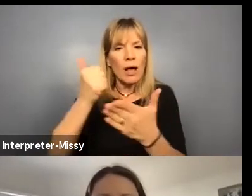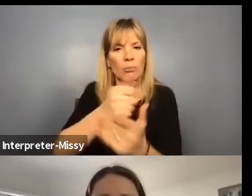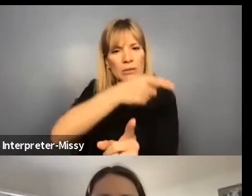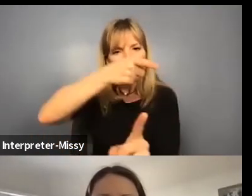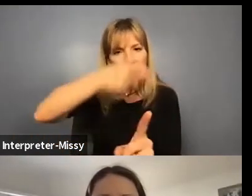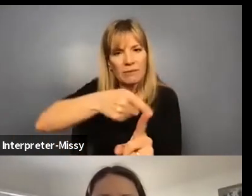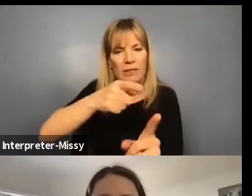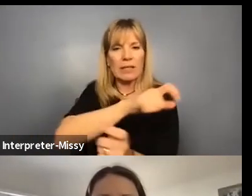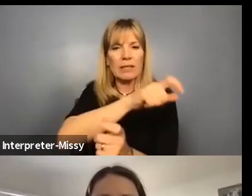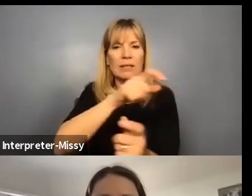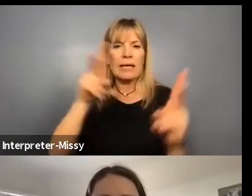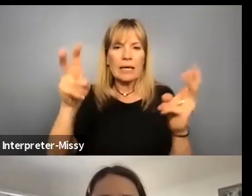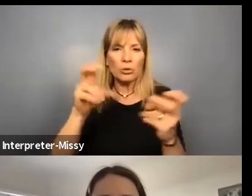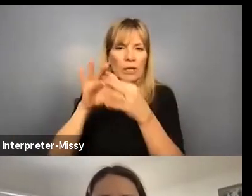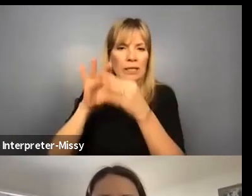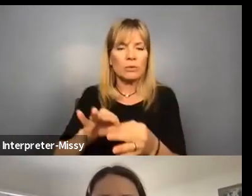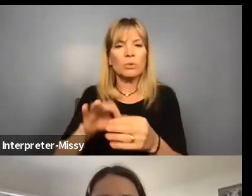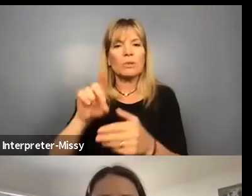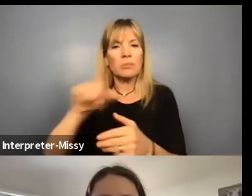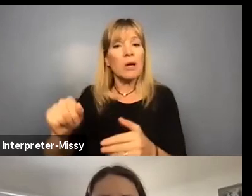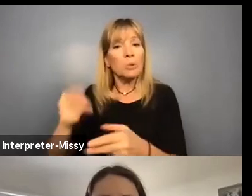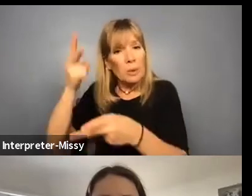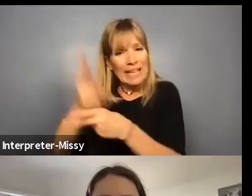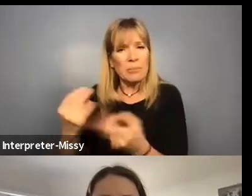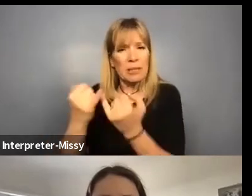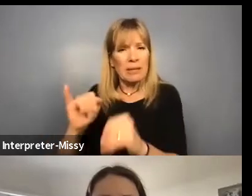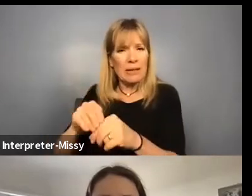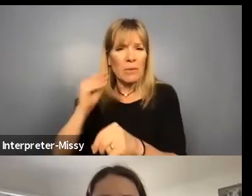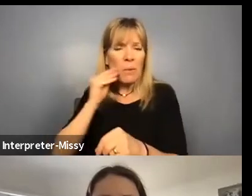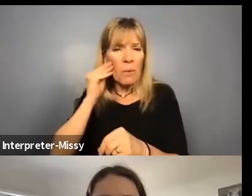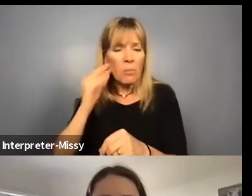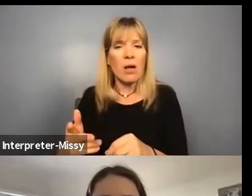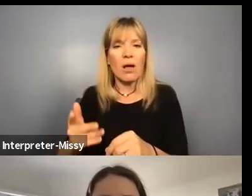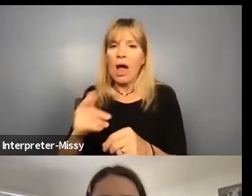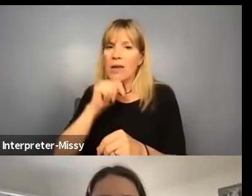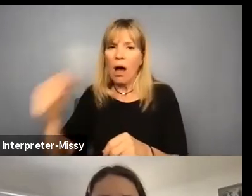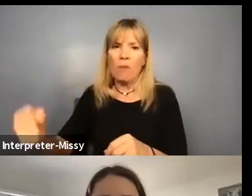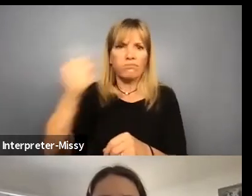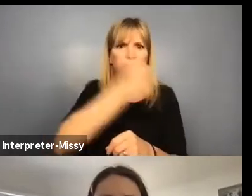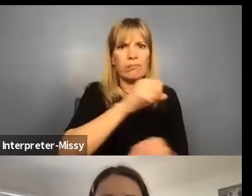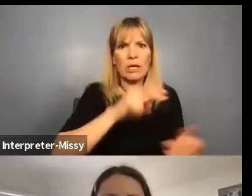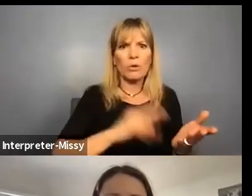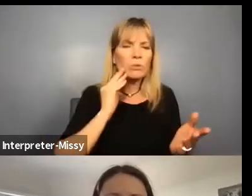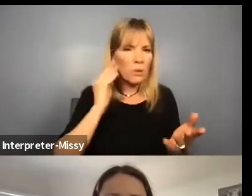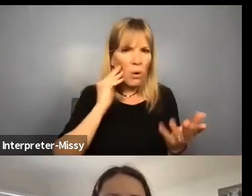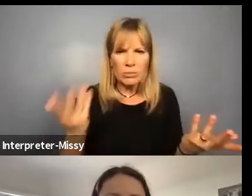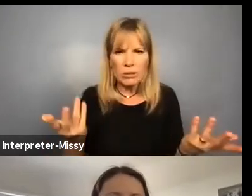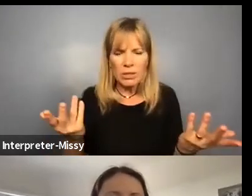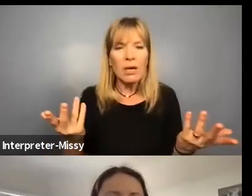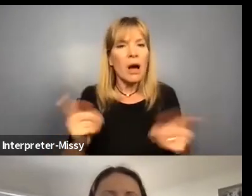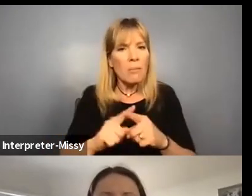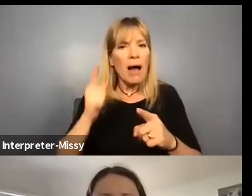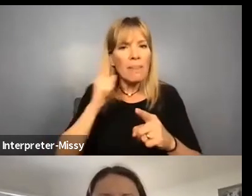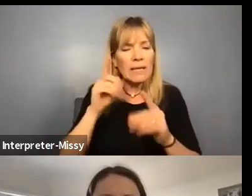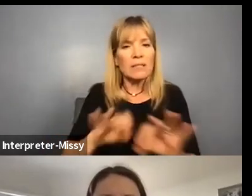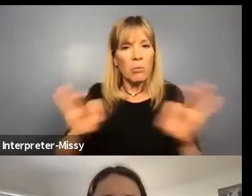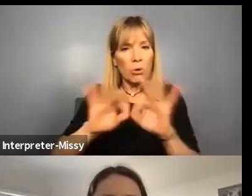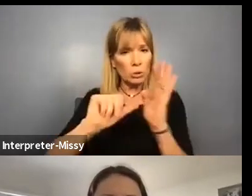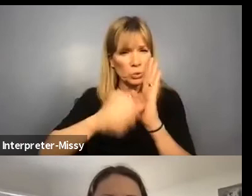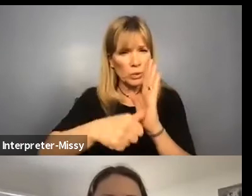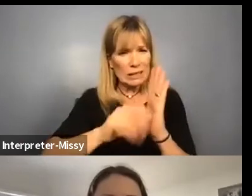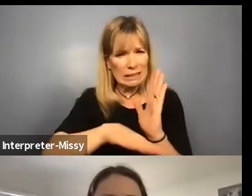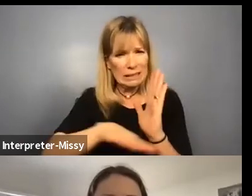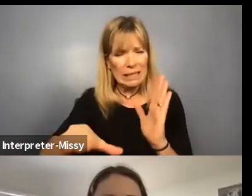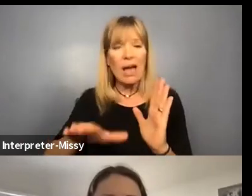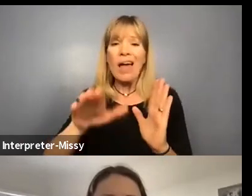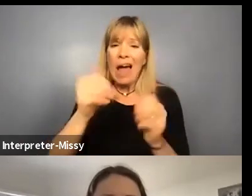connected to disability to sustain independence, to, to not end up in nursing facilities. But, but I do think it's important to stress that, you know,